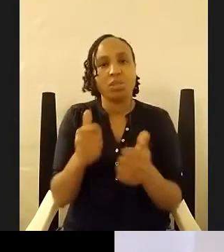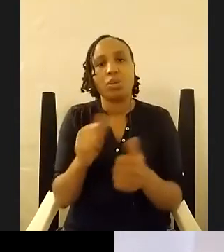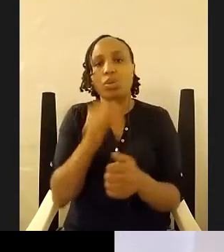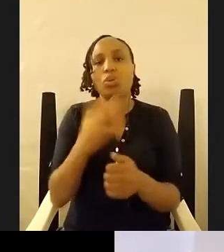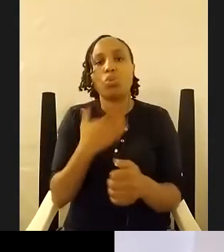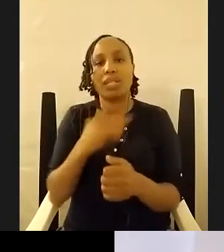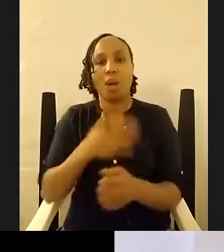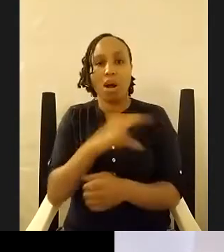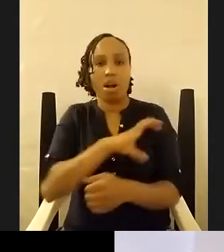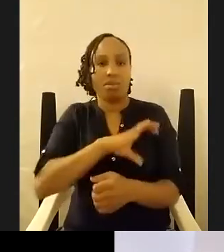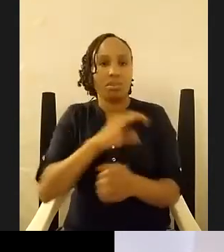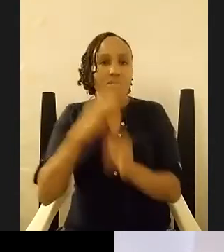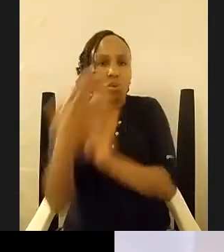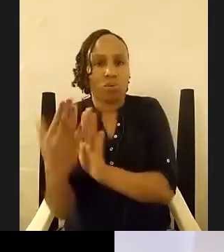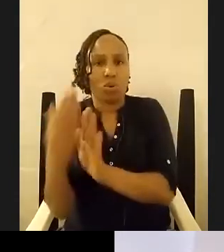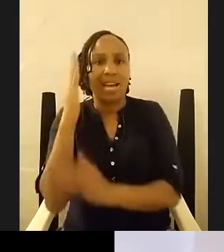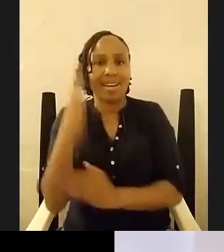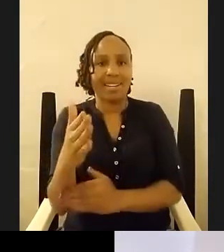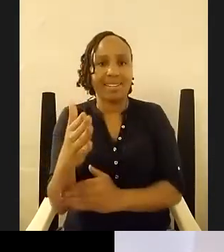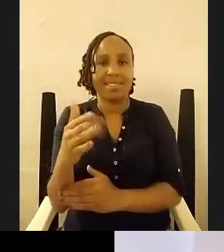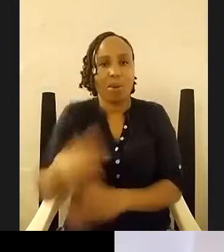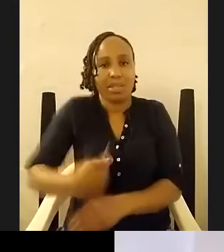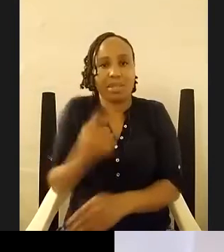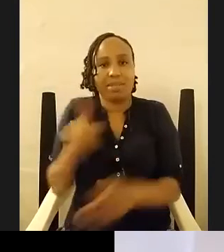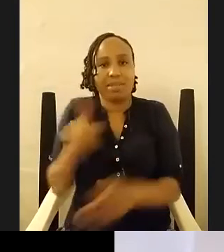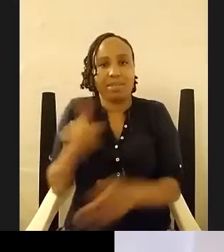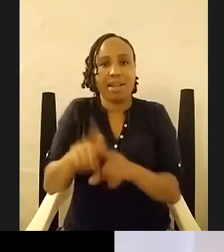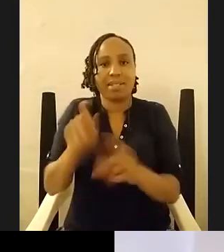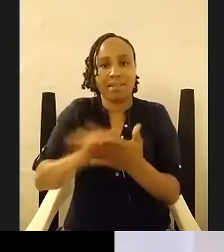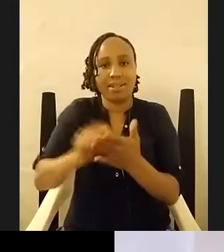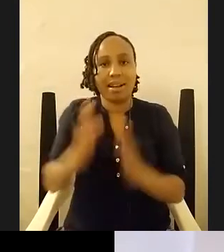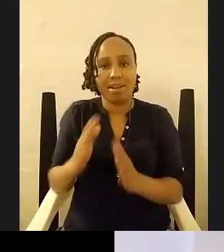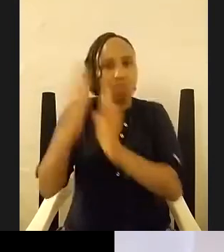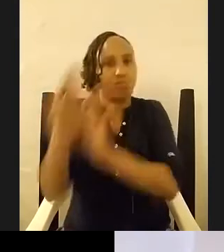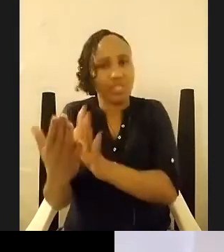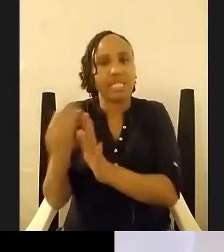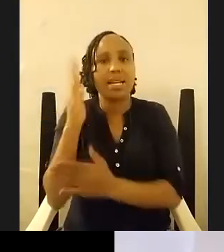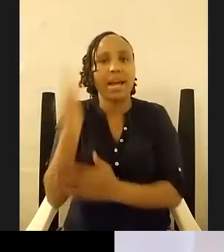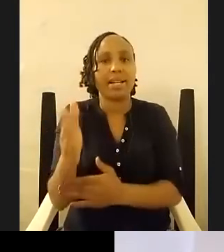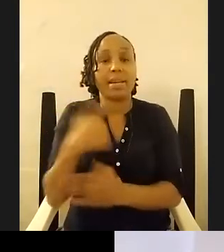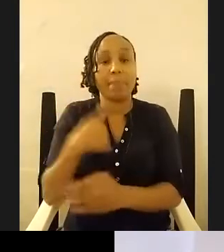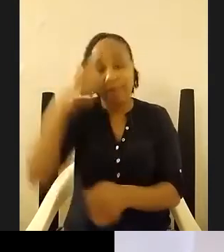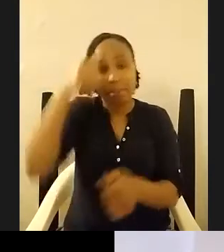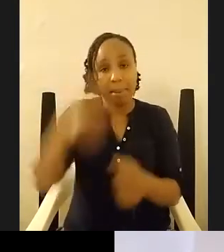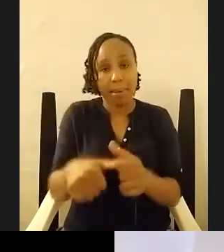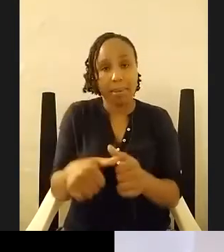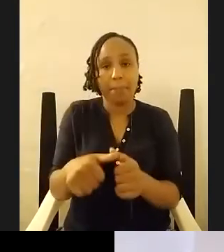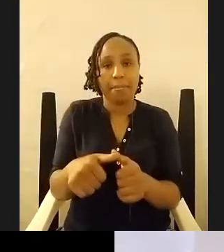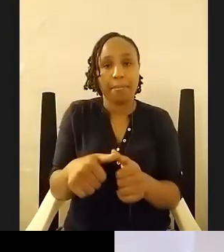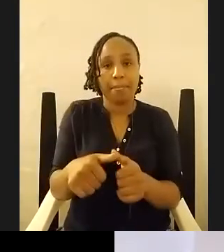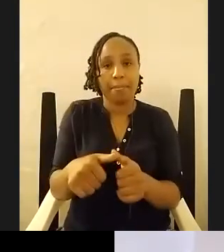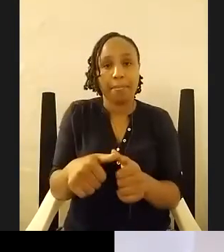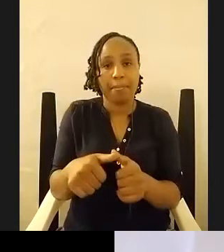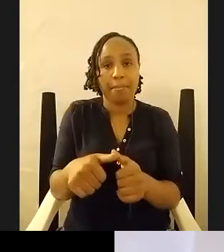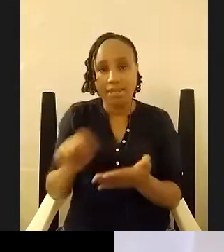ourselves as the writer confront directly you know um i remember writing um origami and